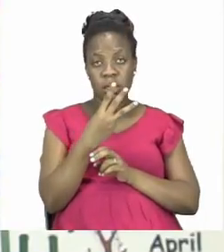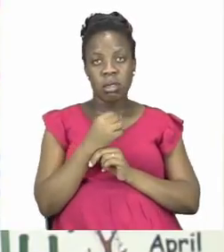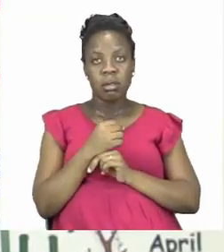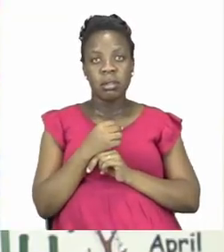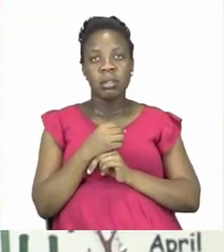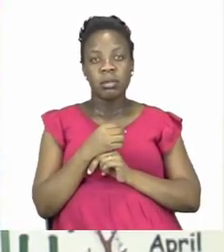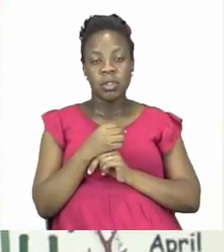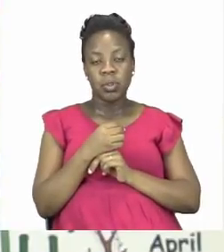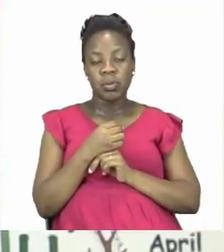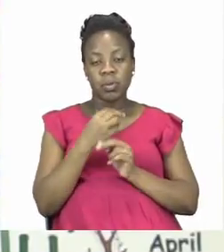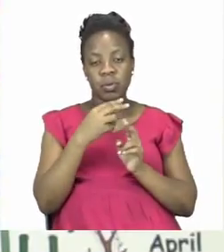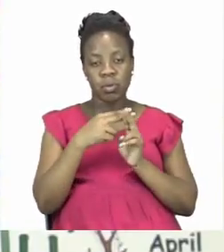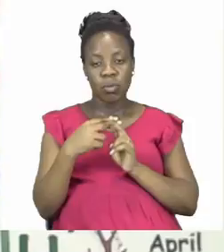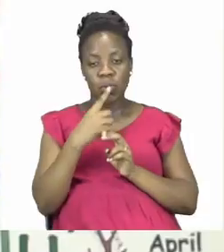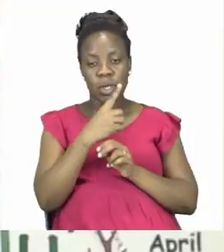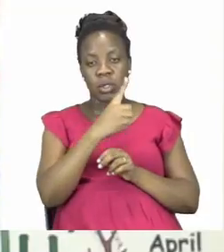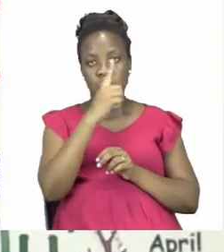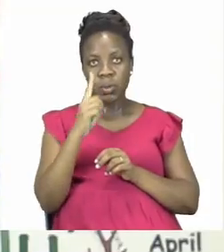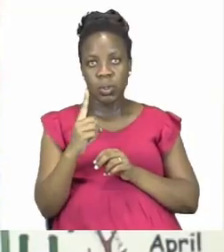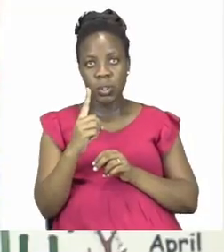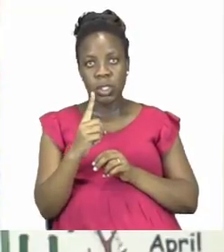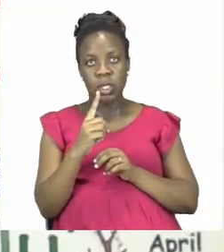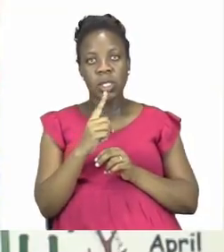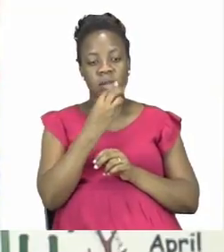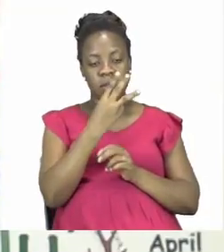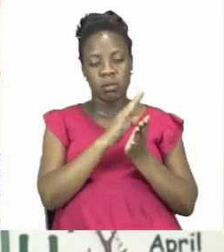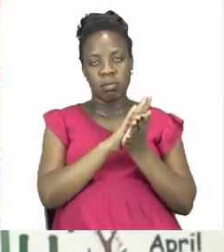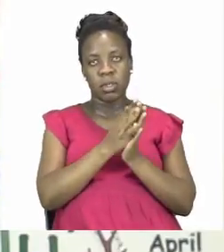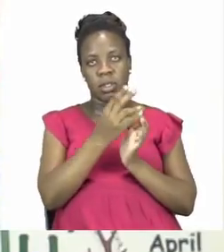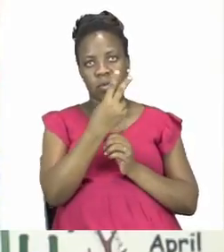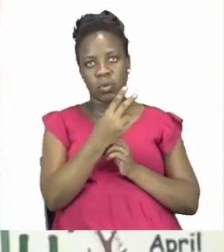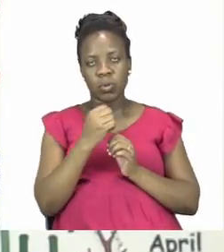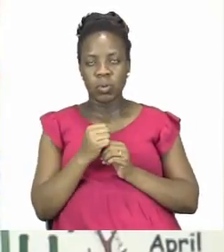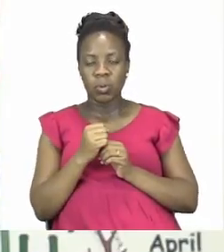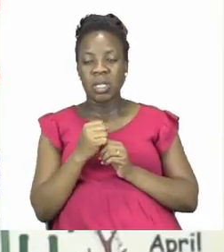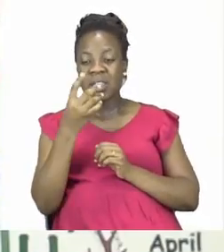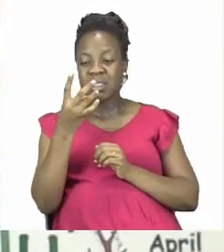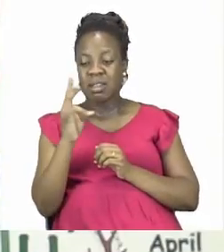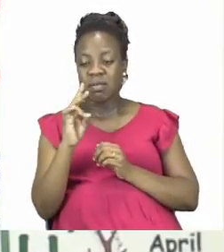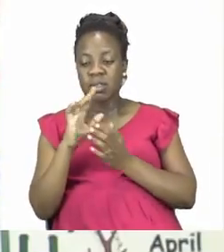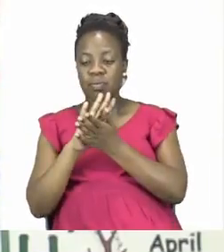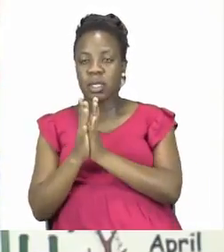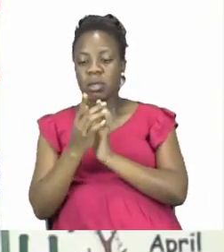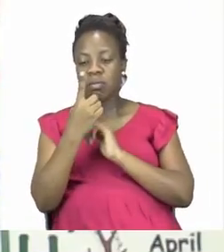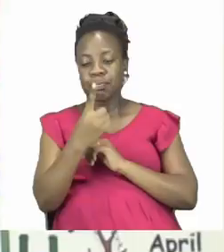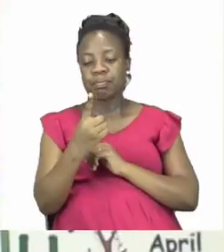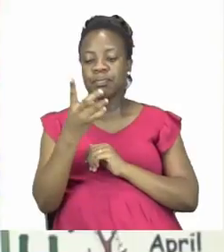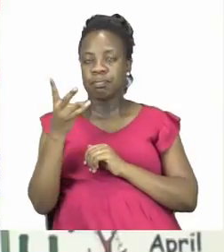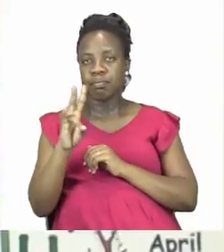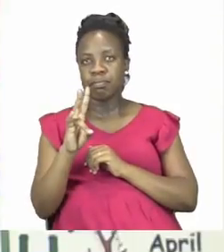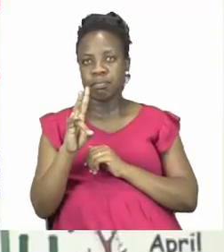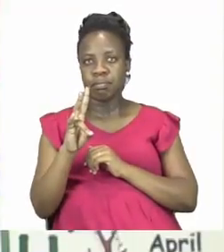So we borrow 1 and we have 2 left over. So now we say 17